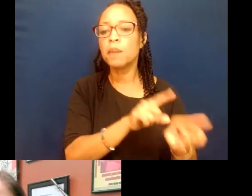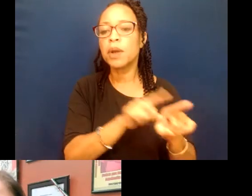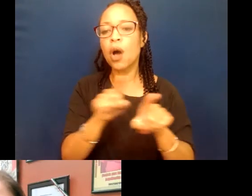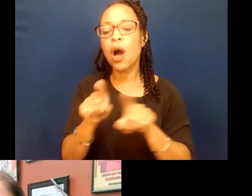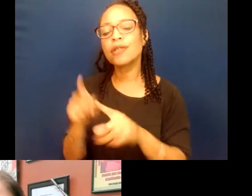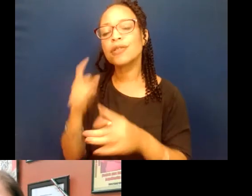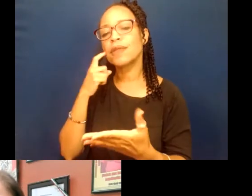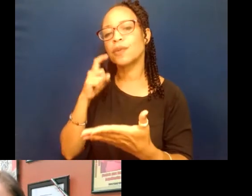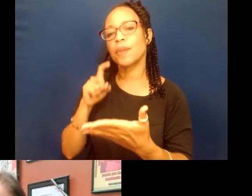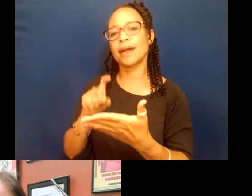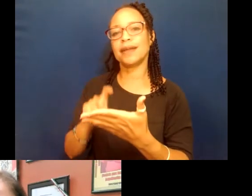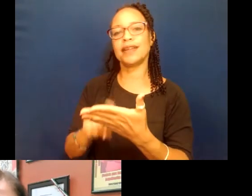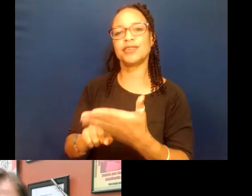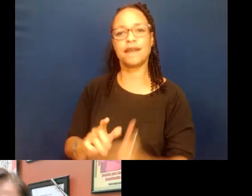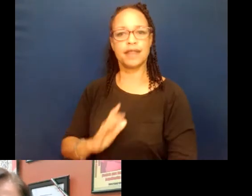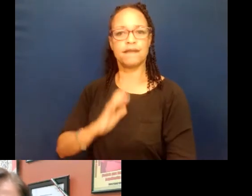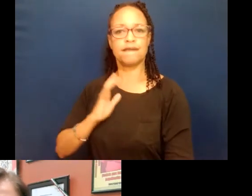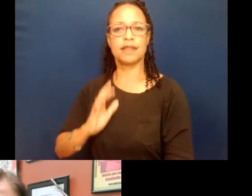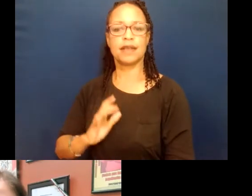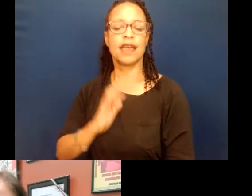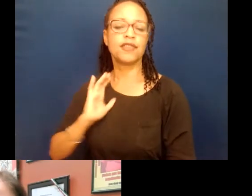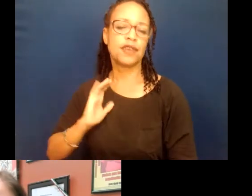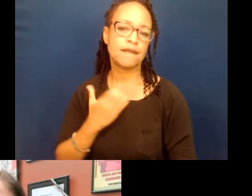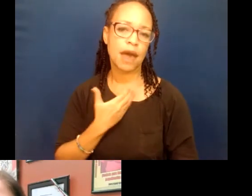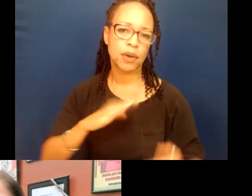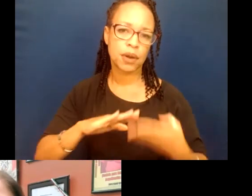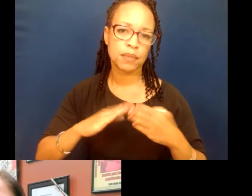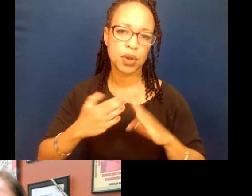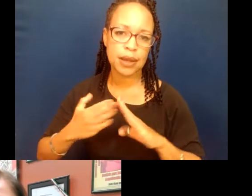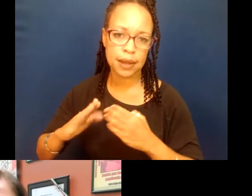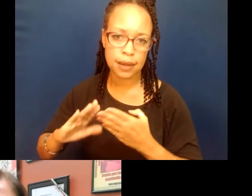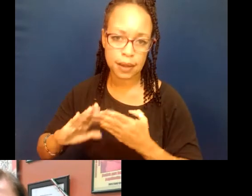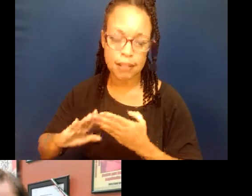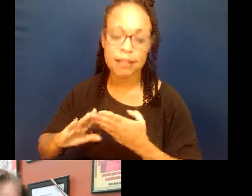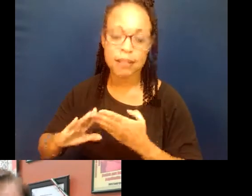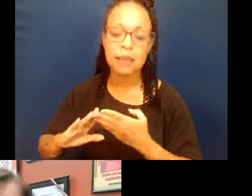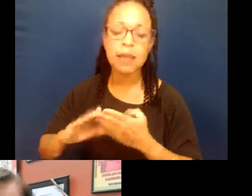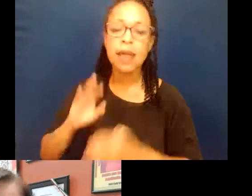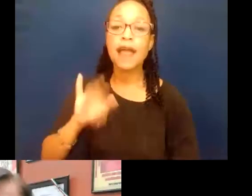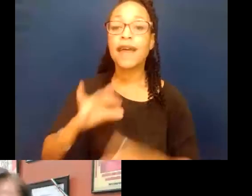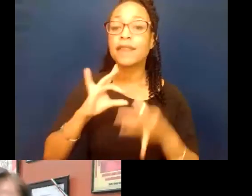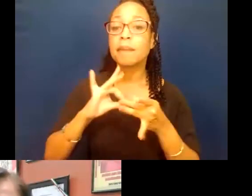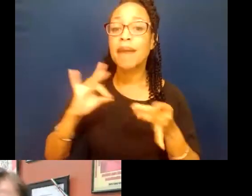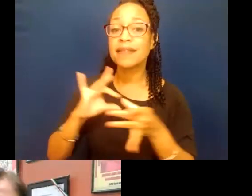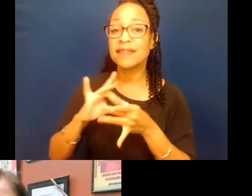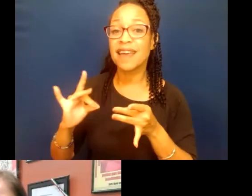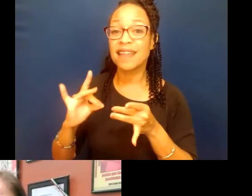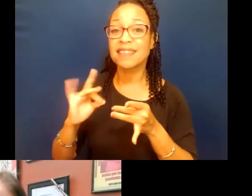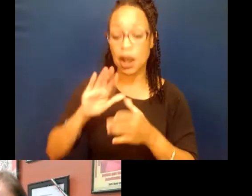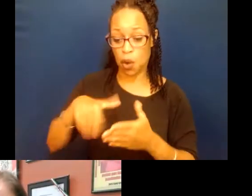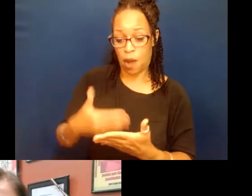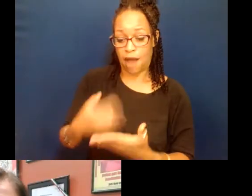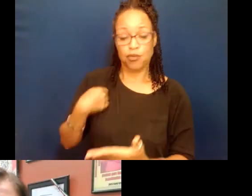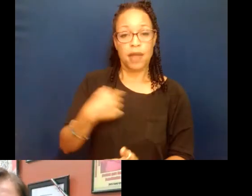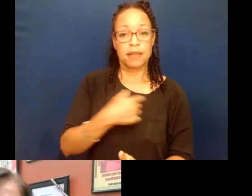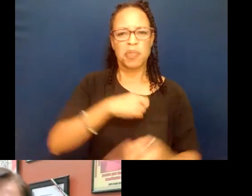recognition of the sophistication of our community in terms of politics. And that the messages that come to us really about the